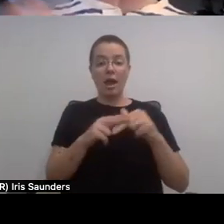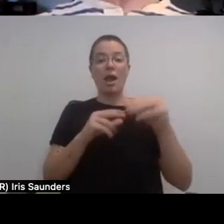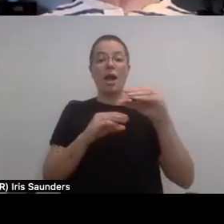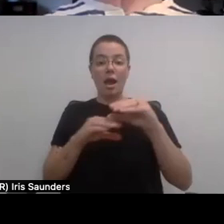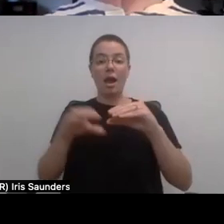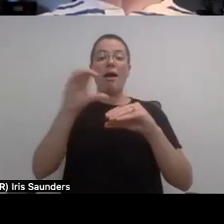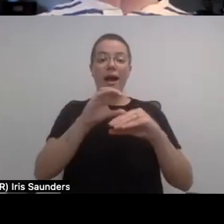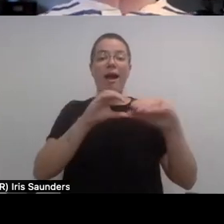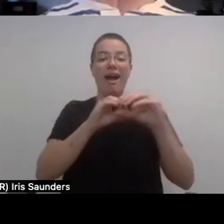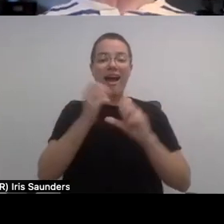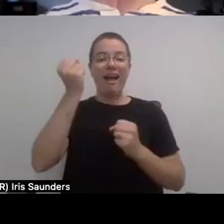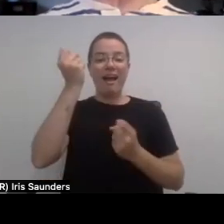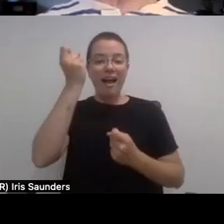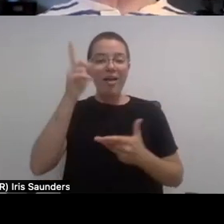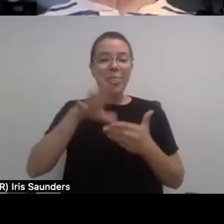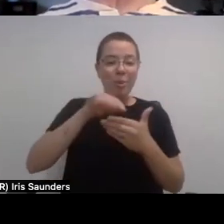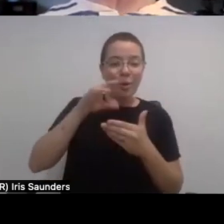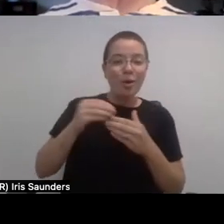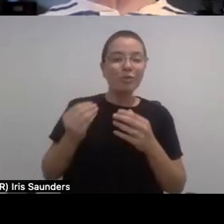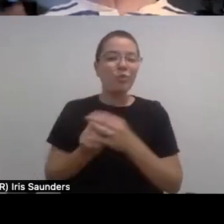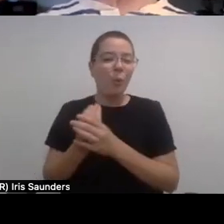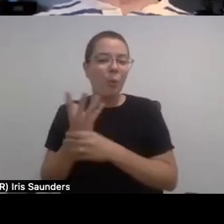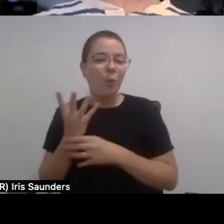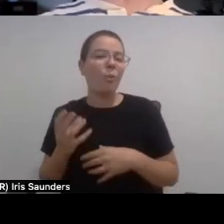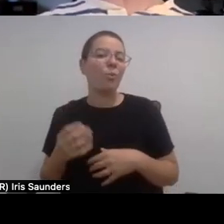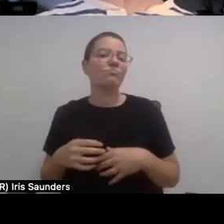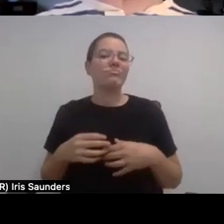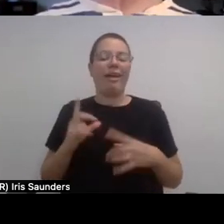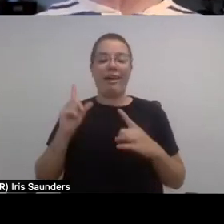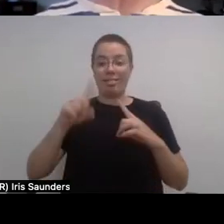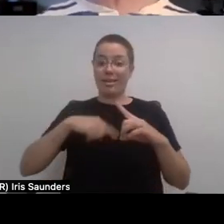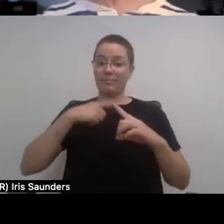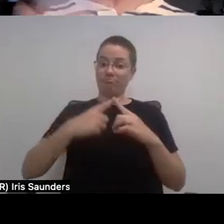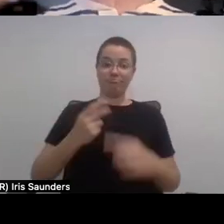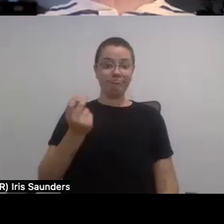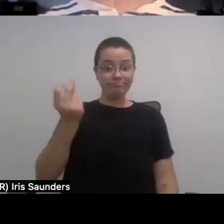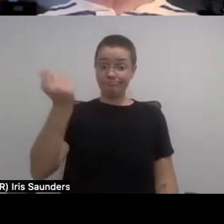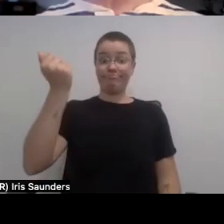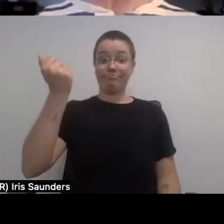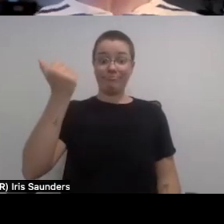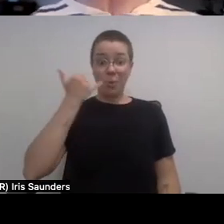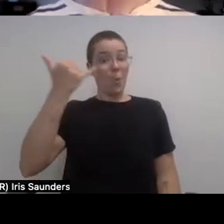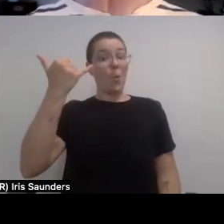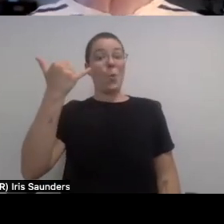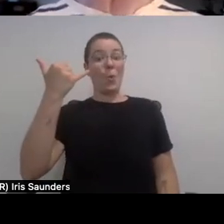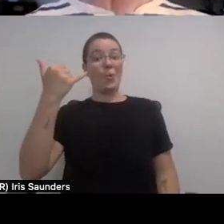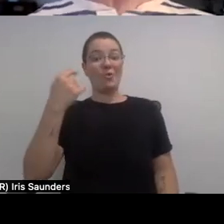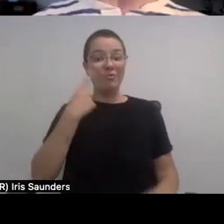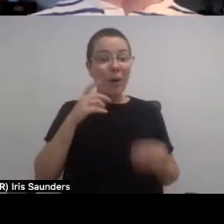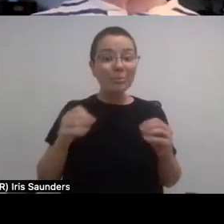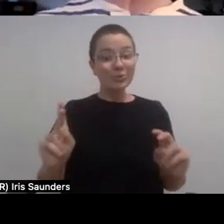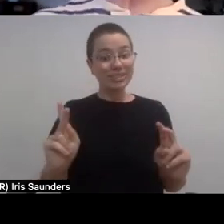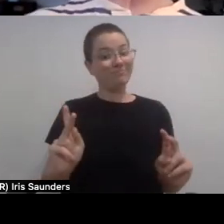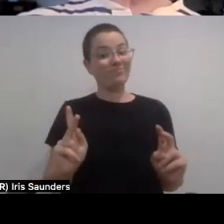and you grow and you navigate and at some point, all of a sudden you get a call, or all of a sudden you, you get an opportunity,